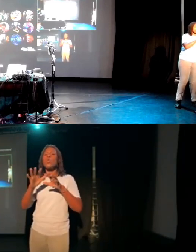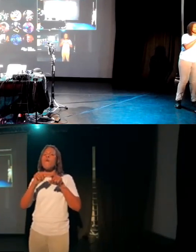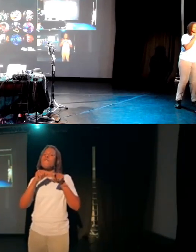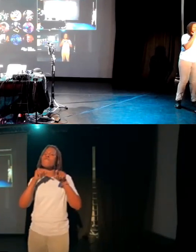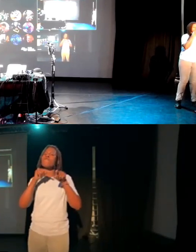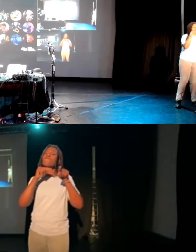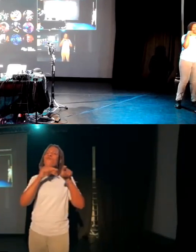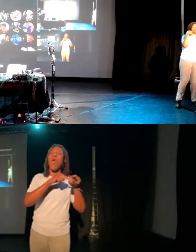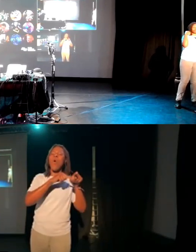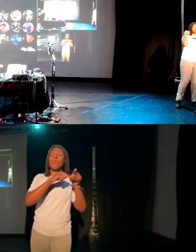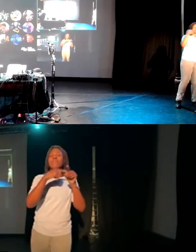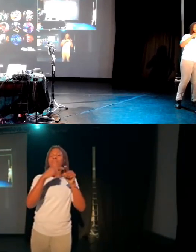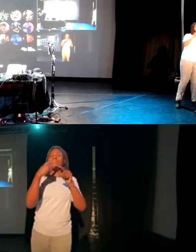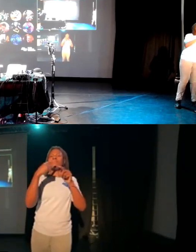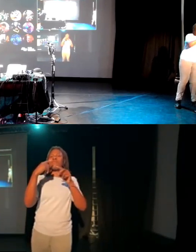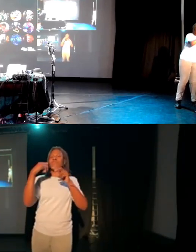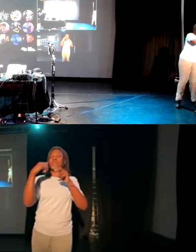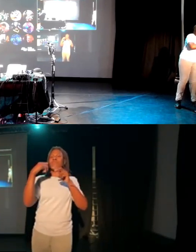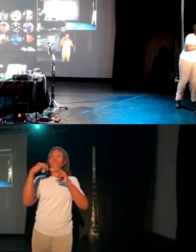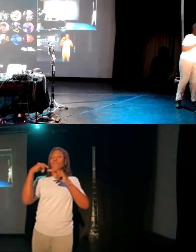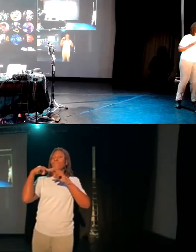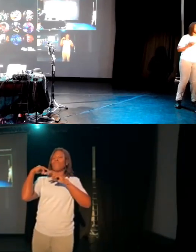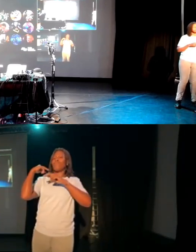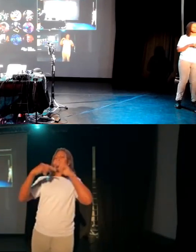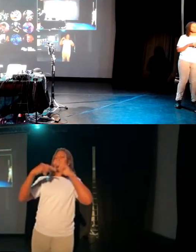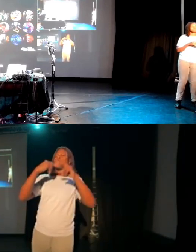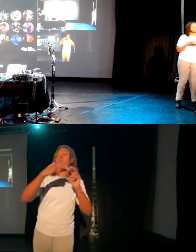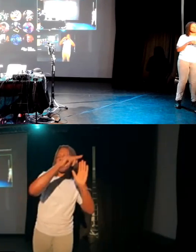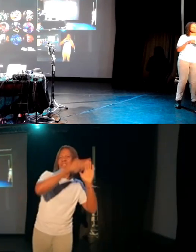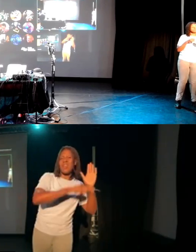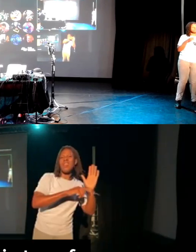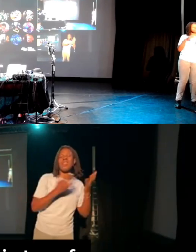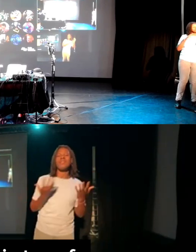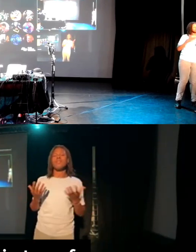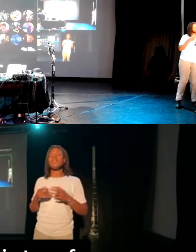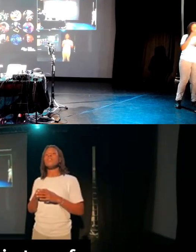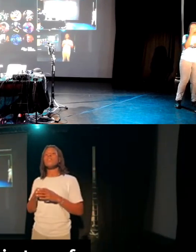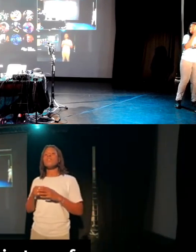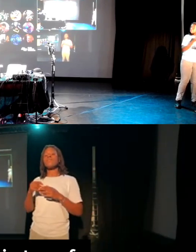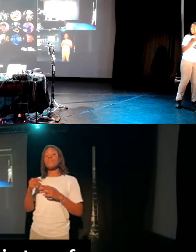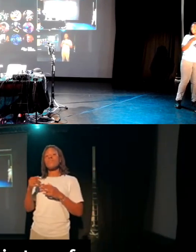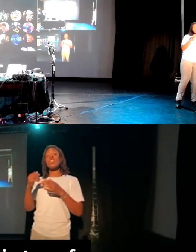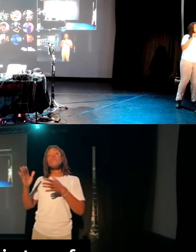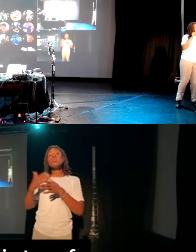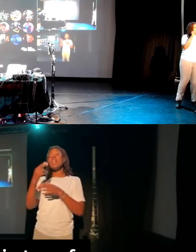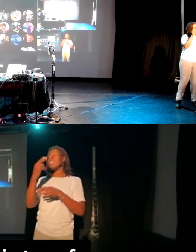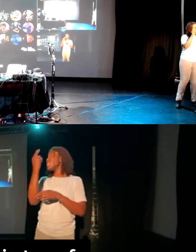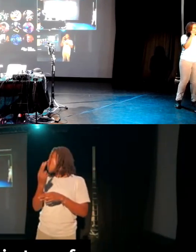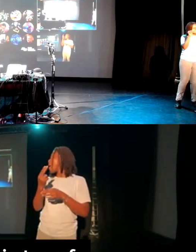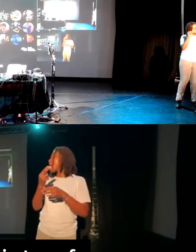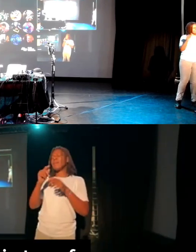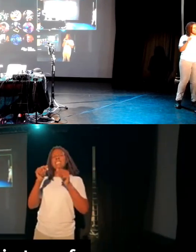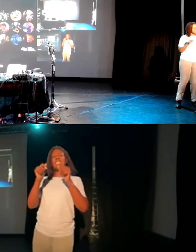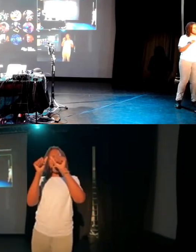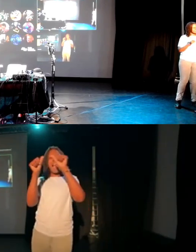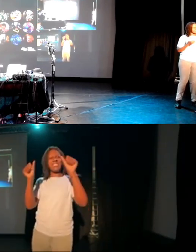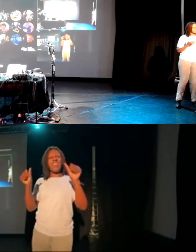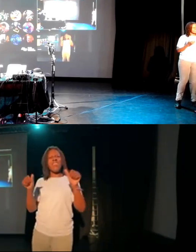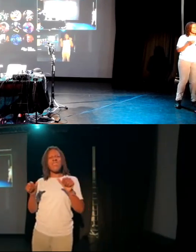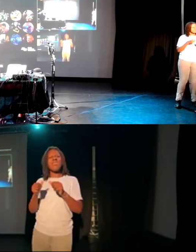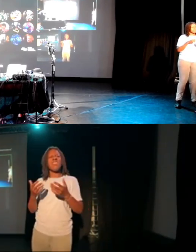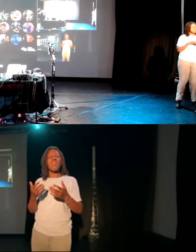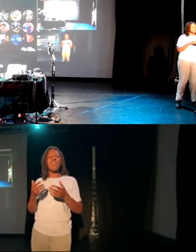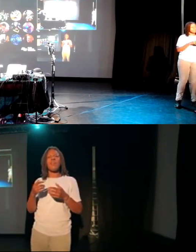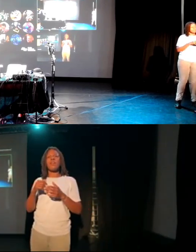exists. The initial diagram I did, we were based on a hexagon. And the reason for that was I thought we could read it in a variety of directions. So